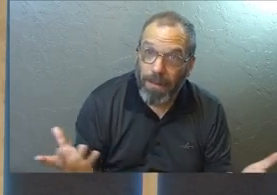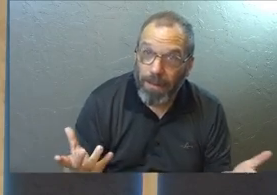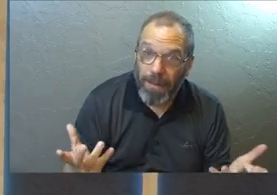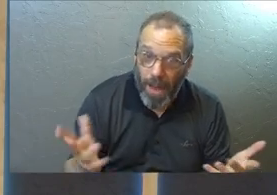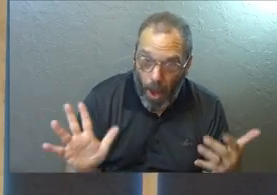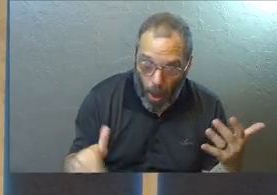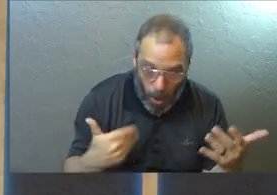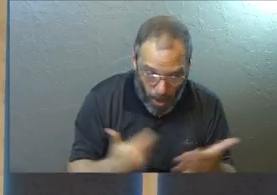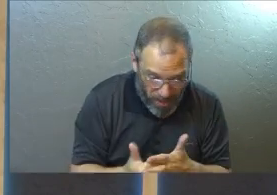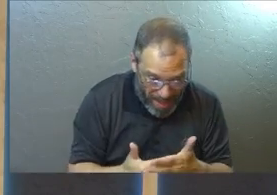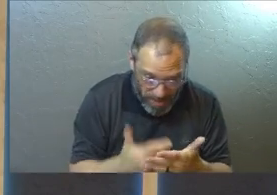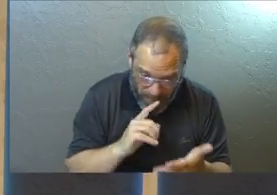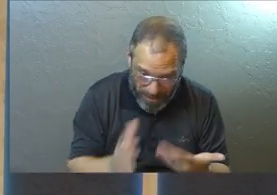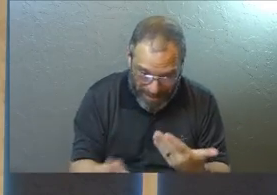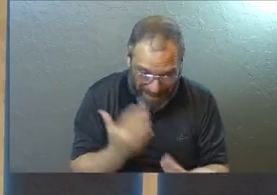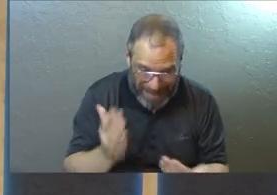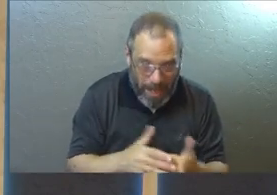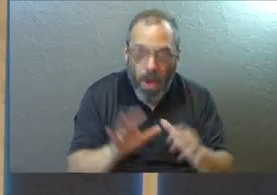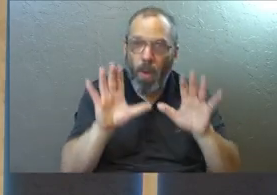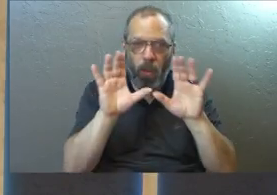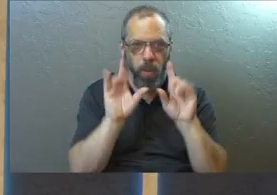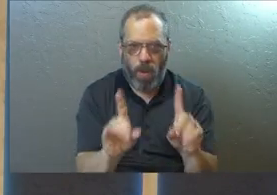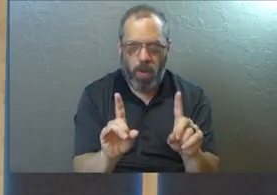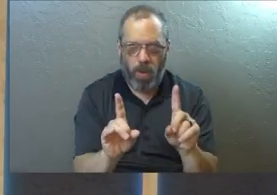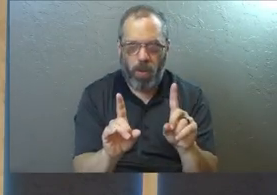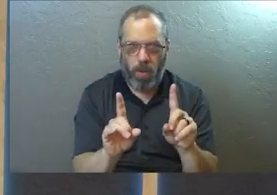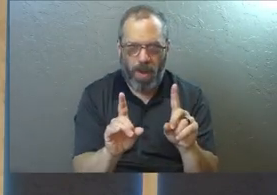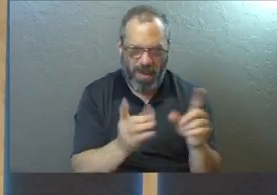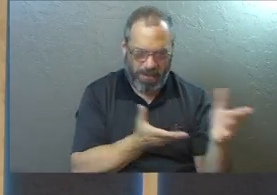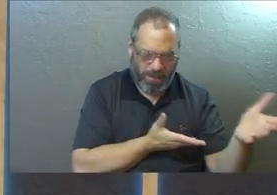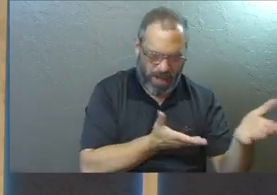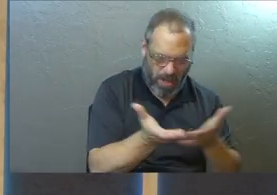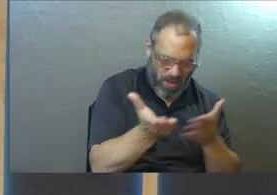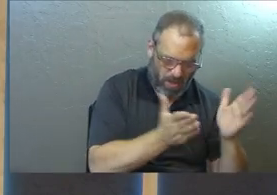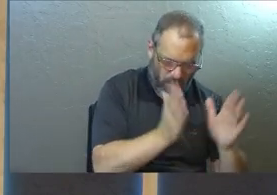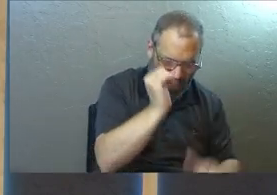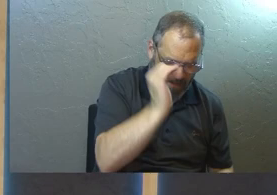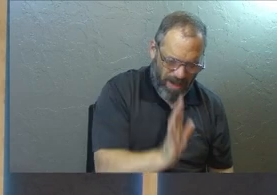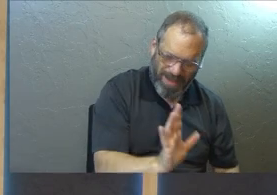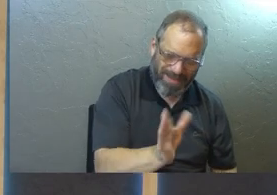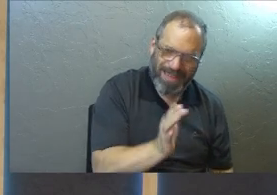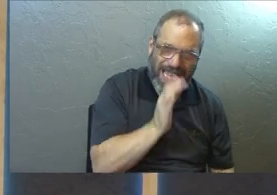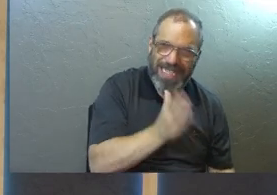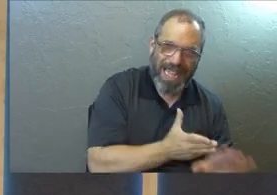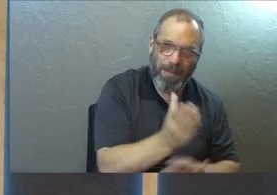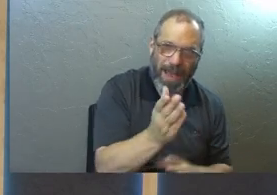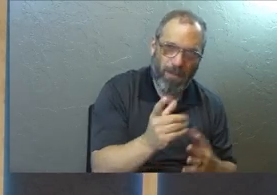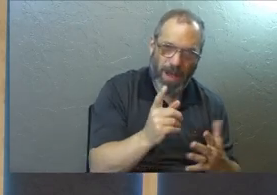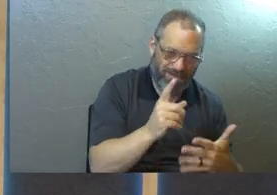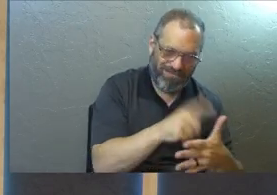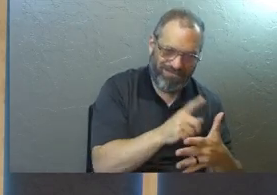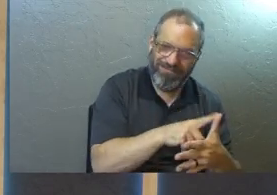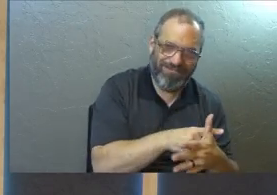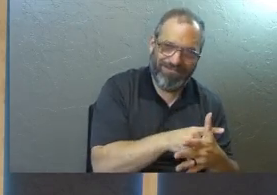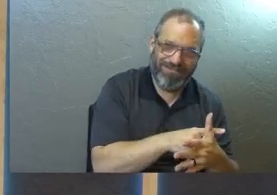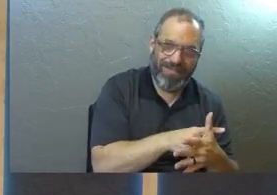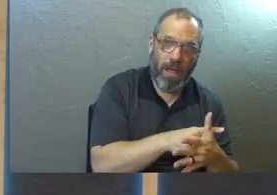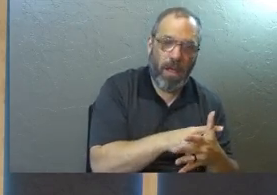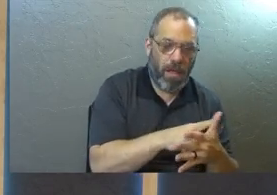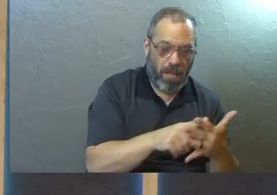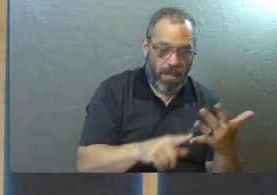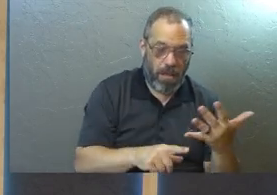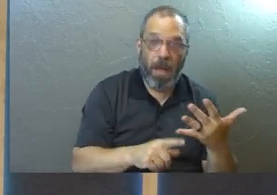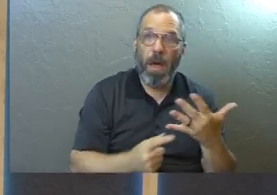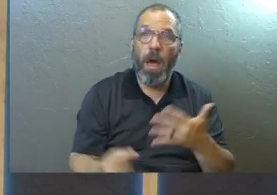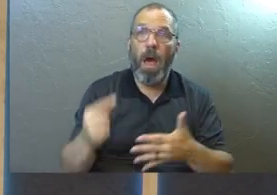all of that should flow. But he's saying that you being a servant of God, that's not the main hat. The main hat